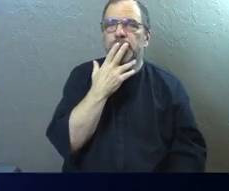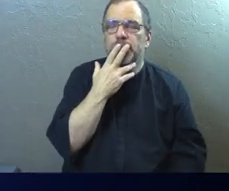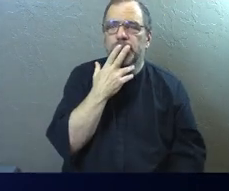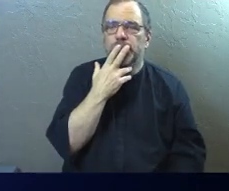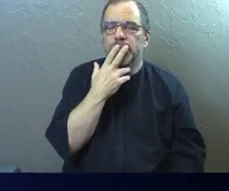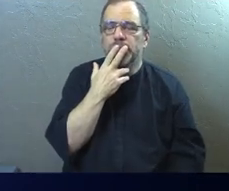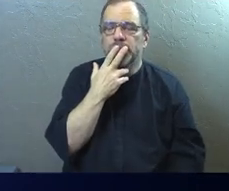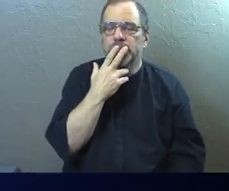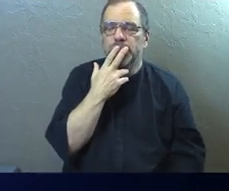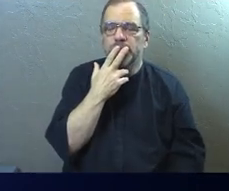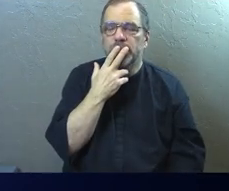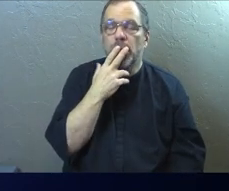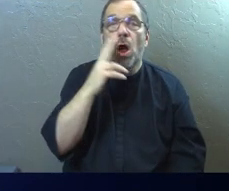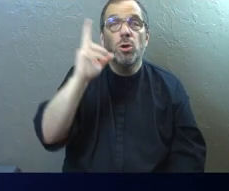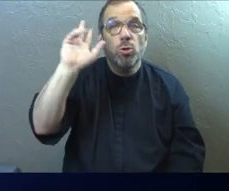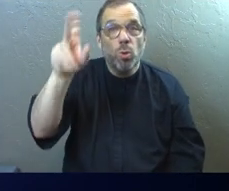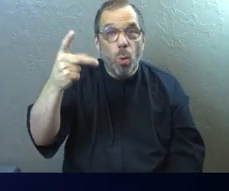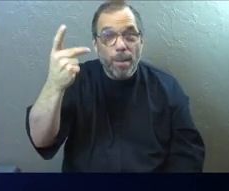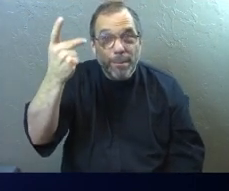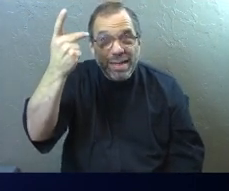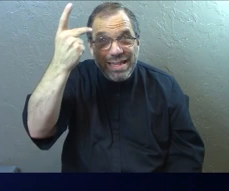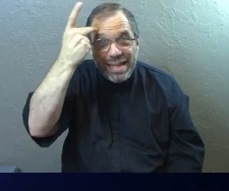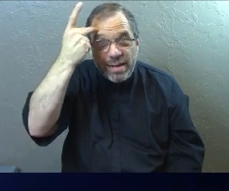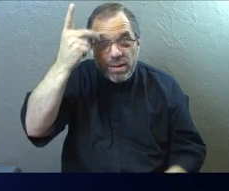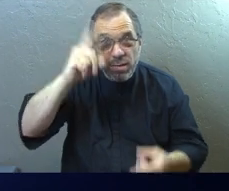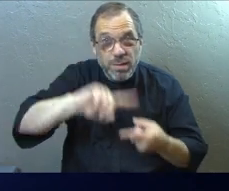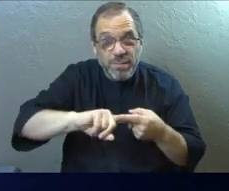last, your political opponent friend.